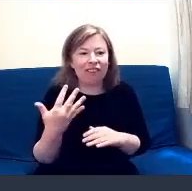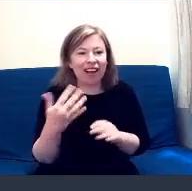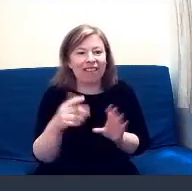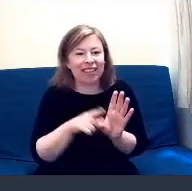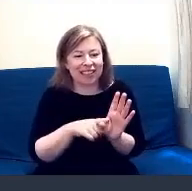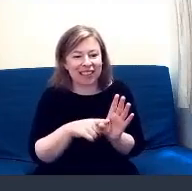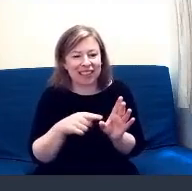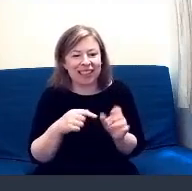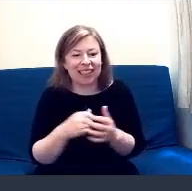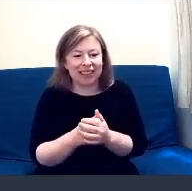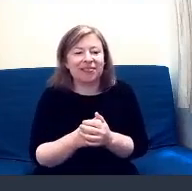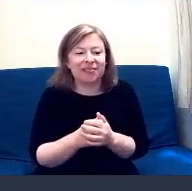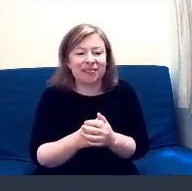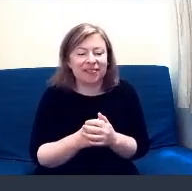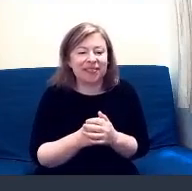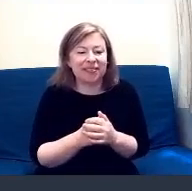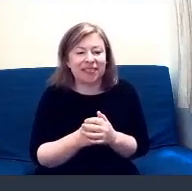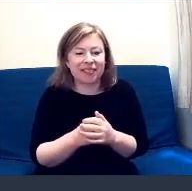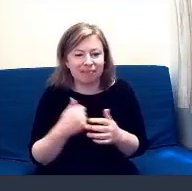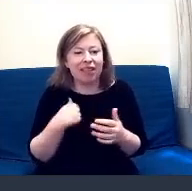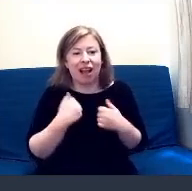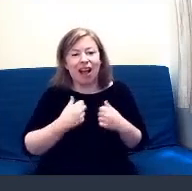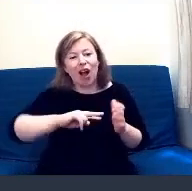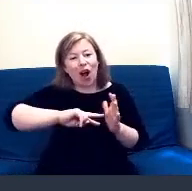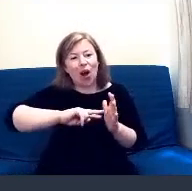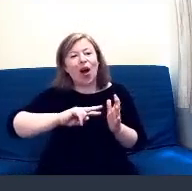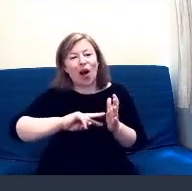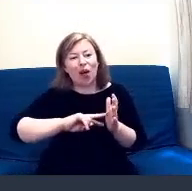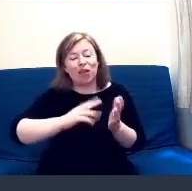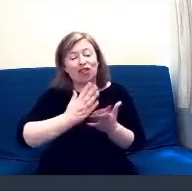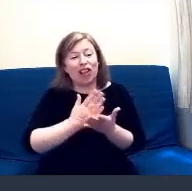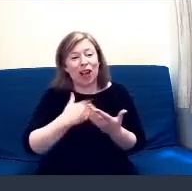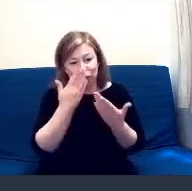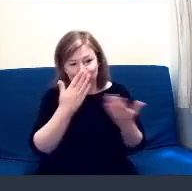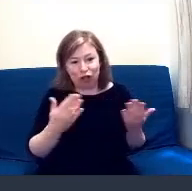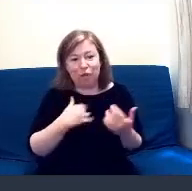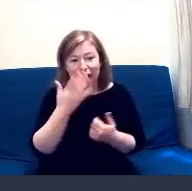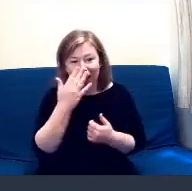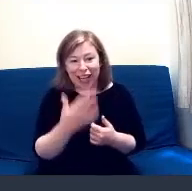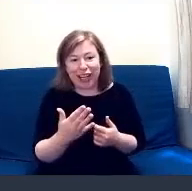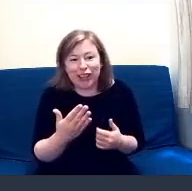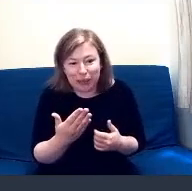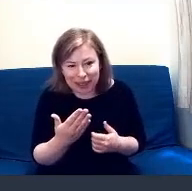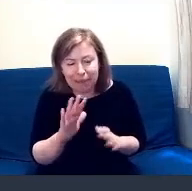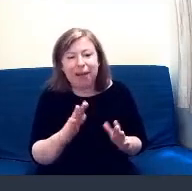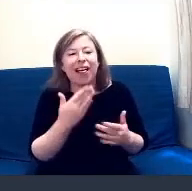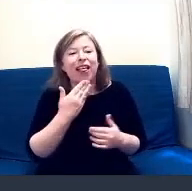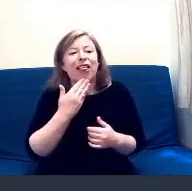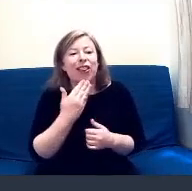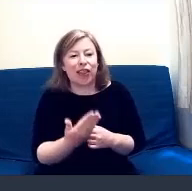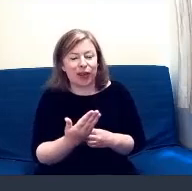certainly is definitely showing the age. But, well, thank you very much for